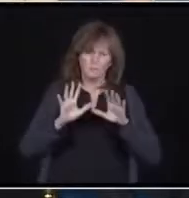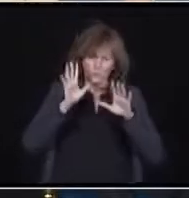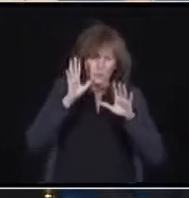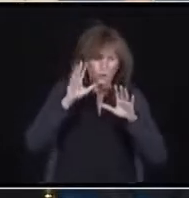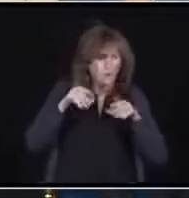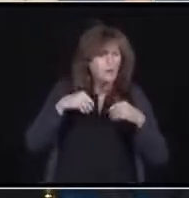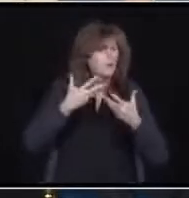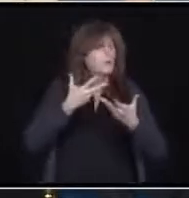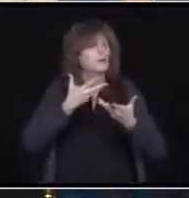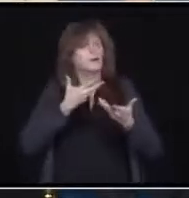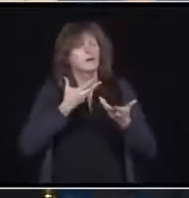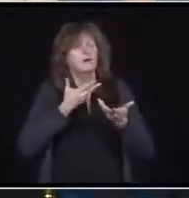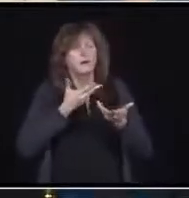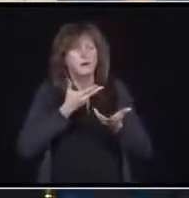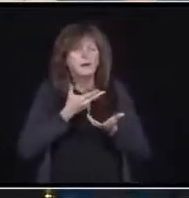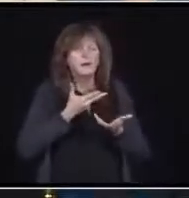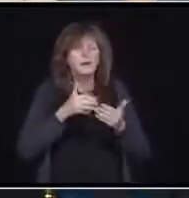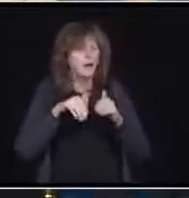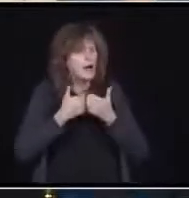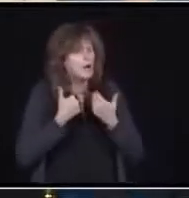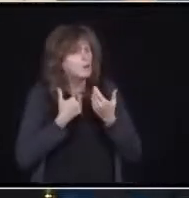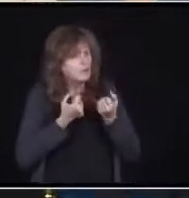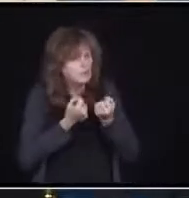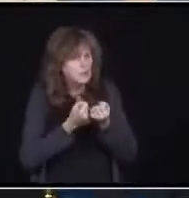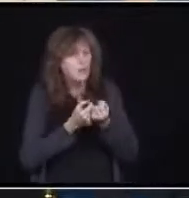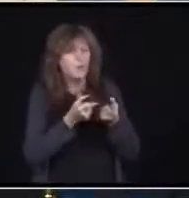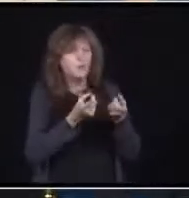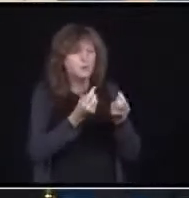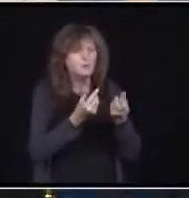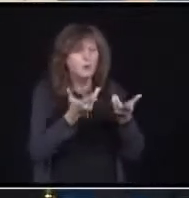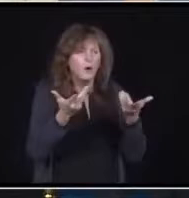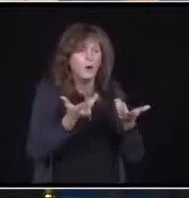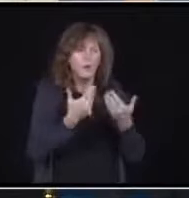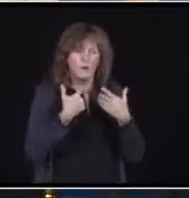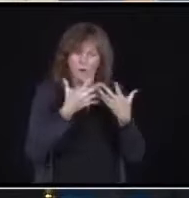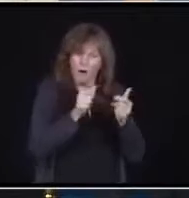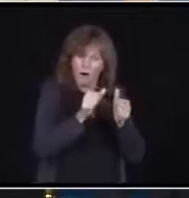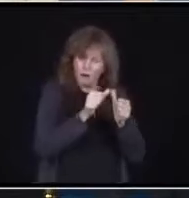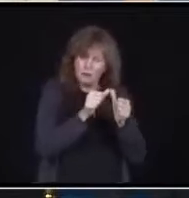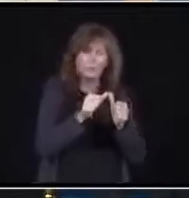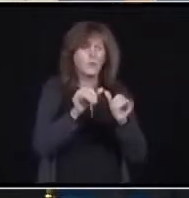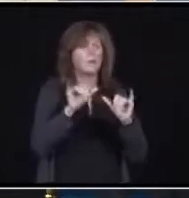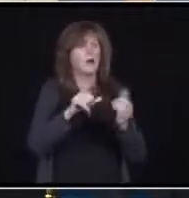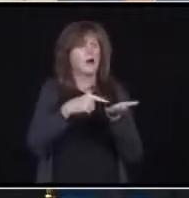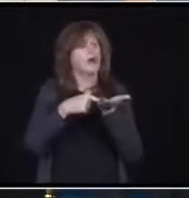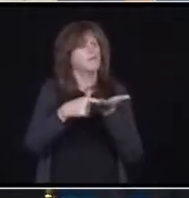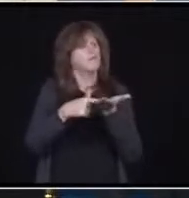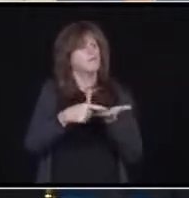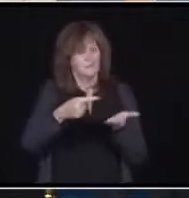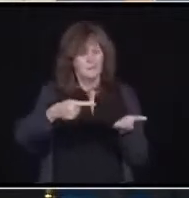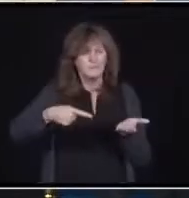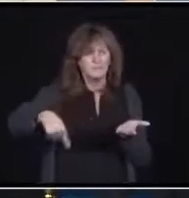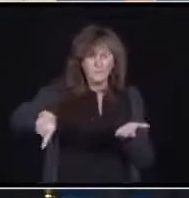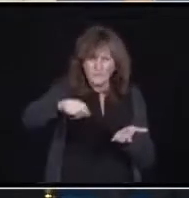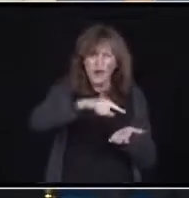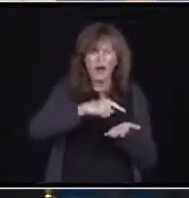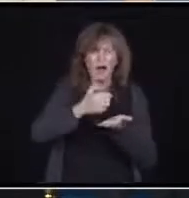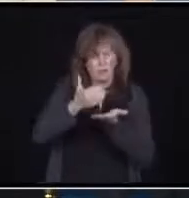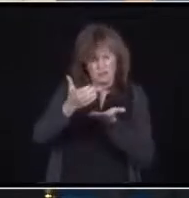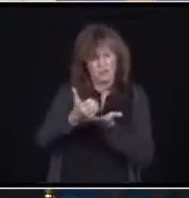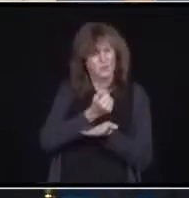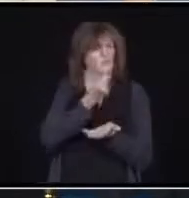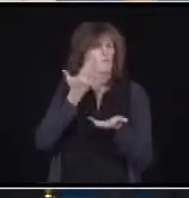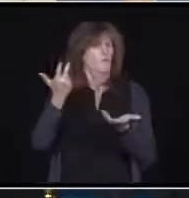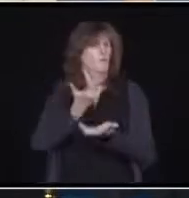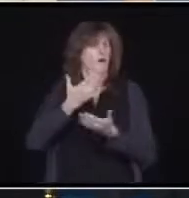continue to support our PSWs because our PSWs deserve our appreciation and respect. They're doing a heck